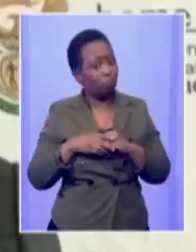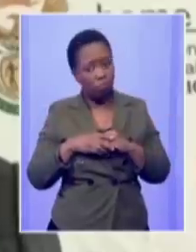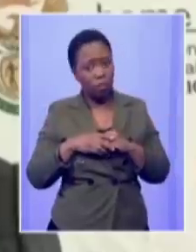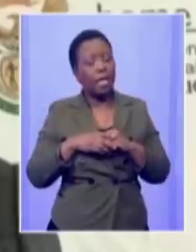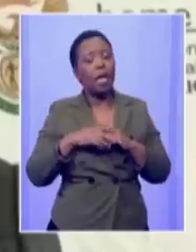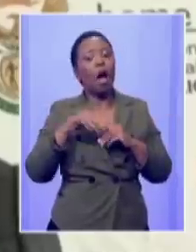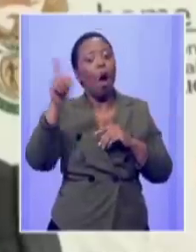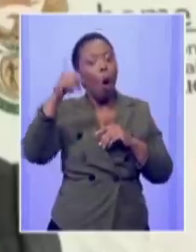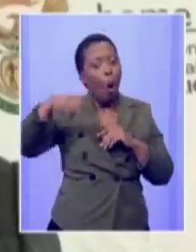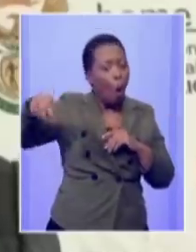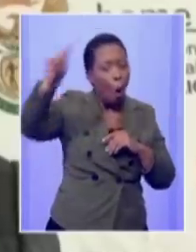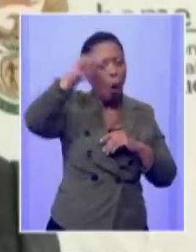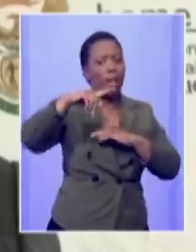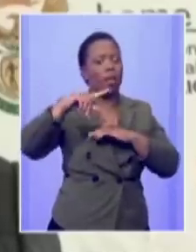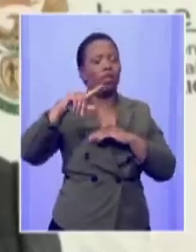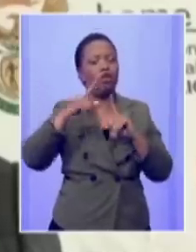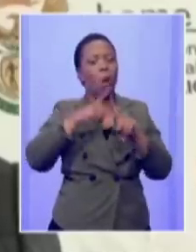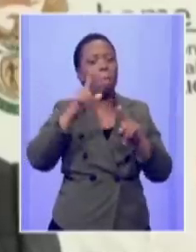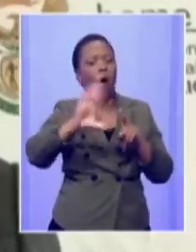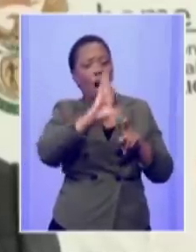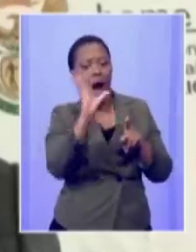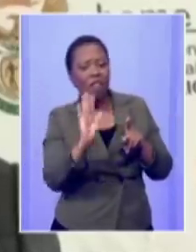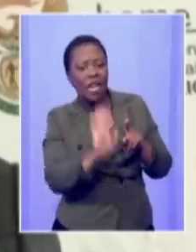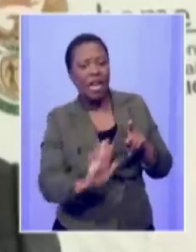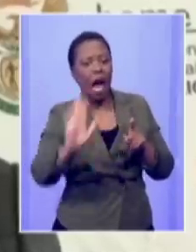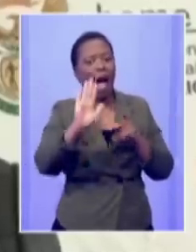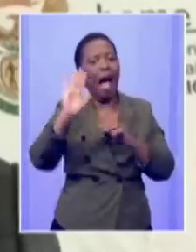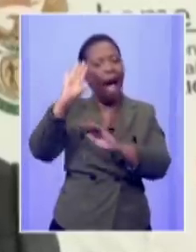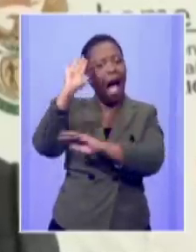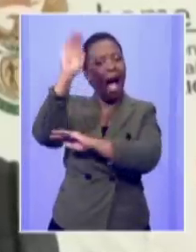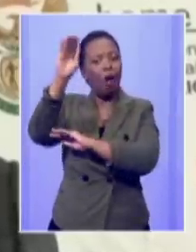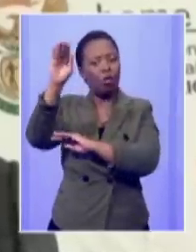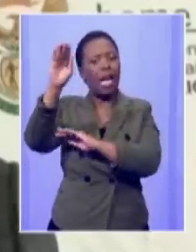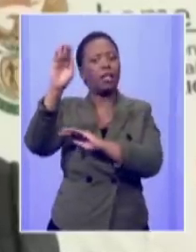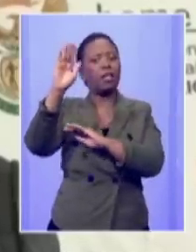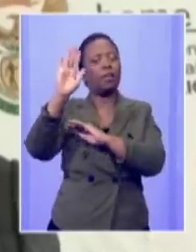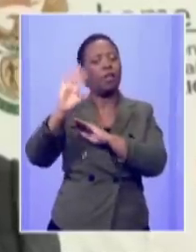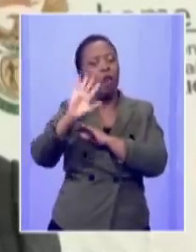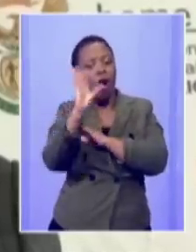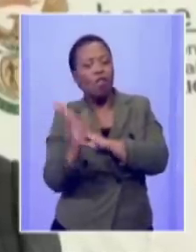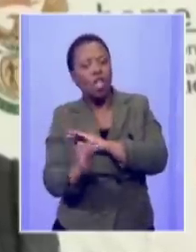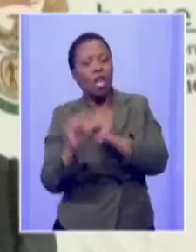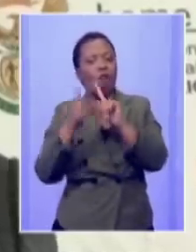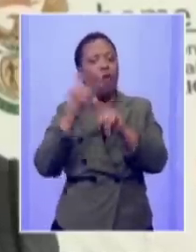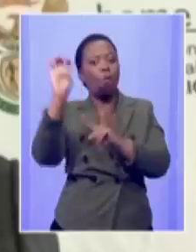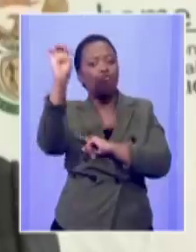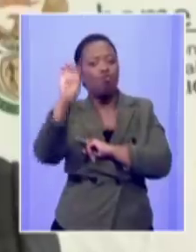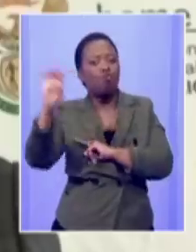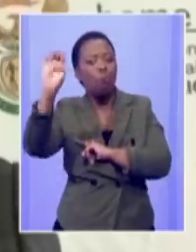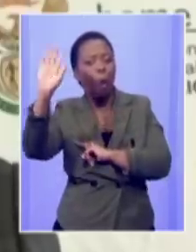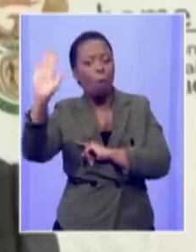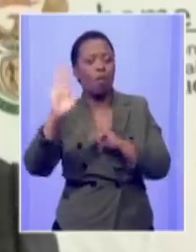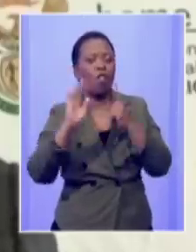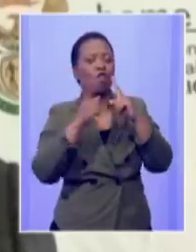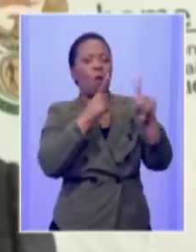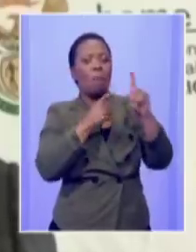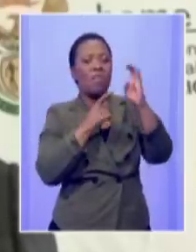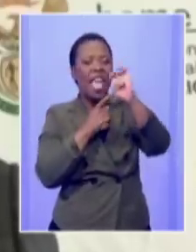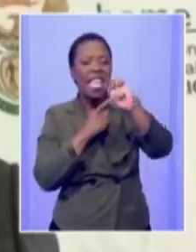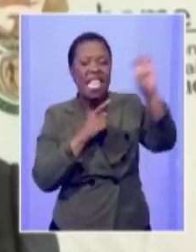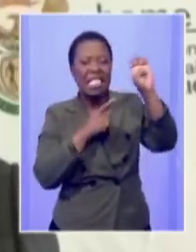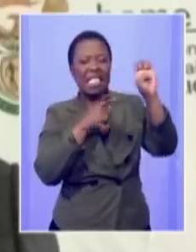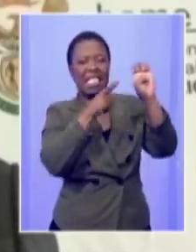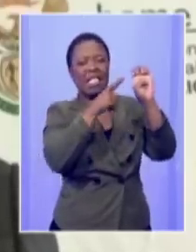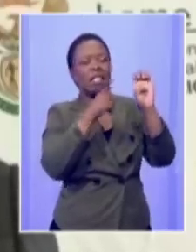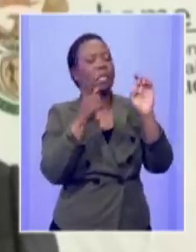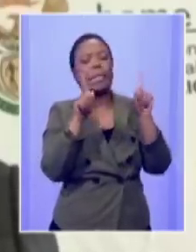nationalities from the continent from outside the continent from europe from the east they are all in the country and they are all